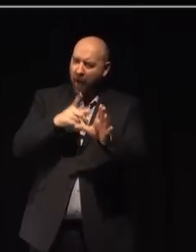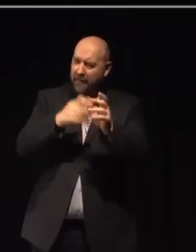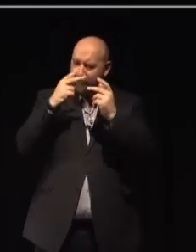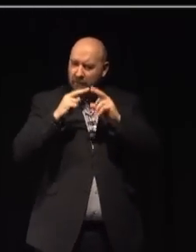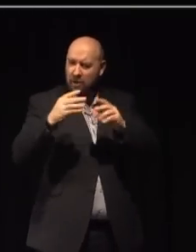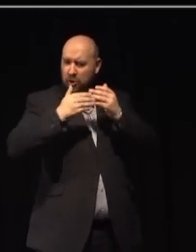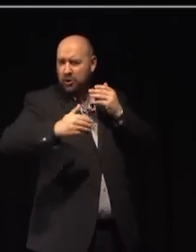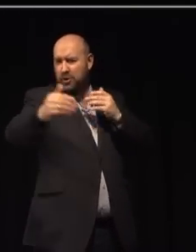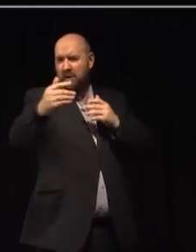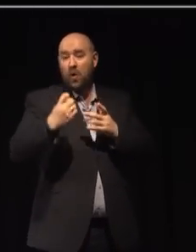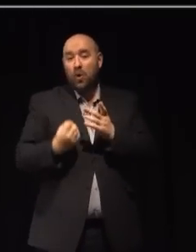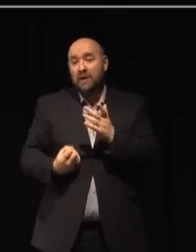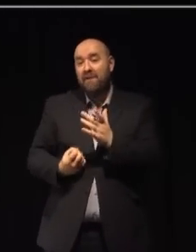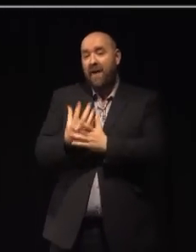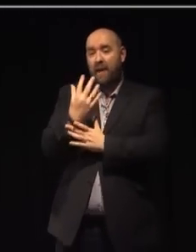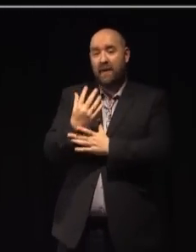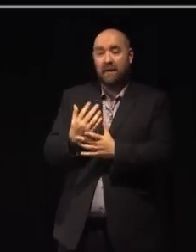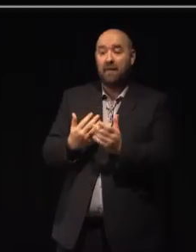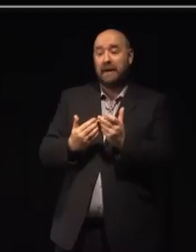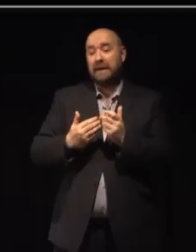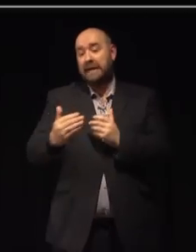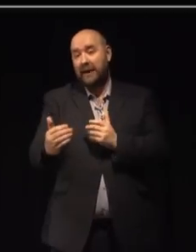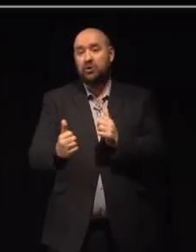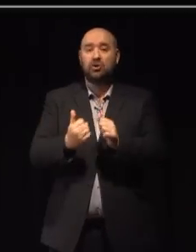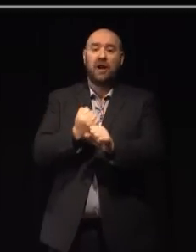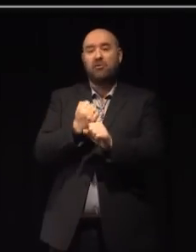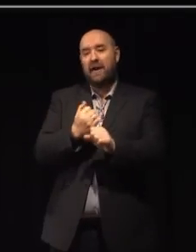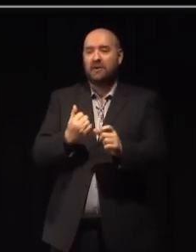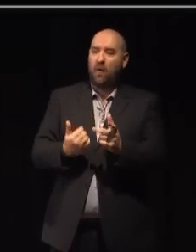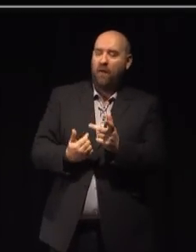developing the next generation of England's creative talent very soon.